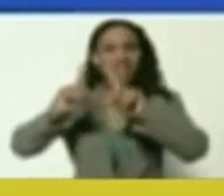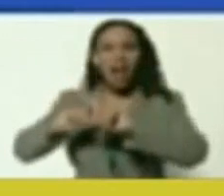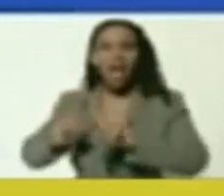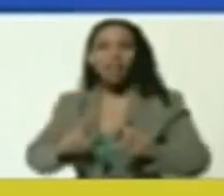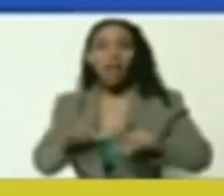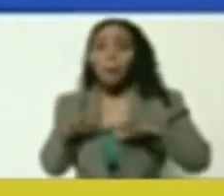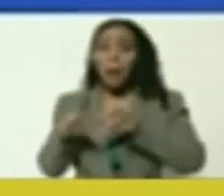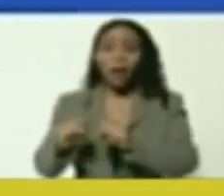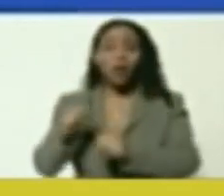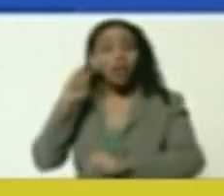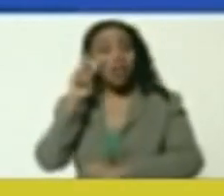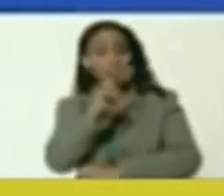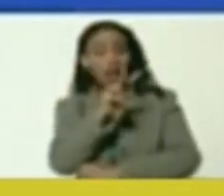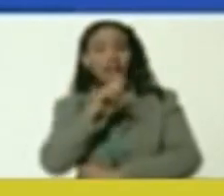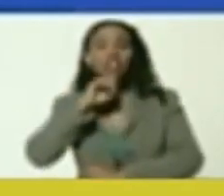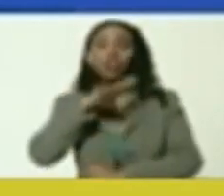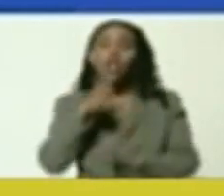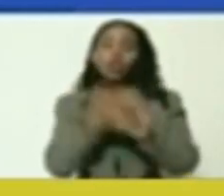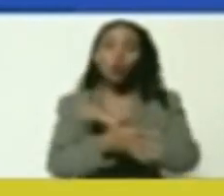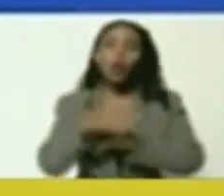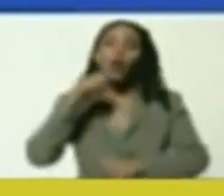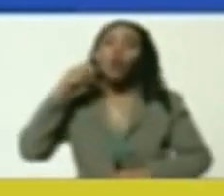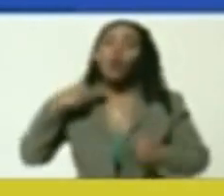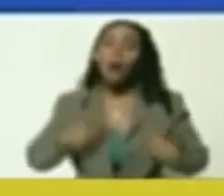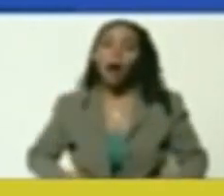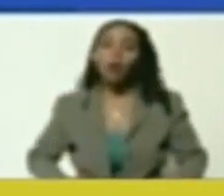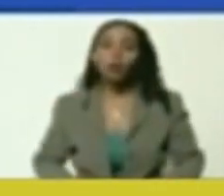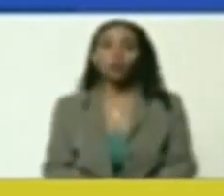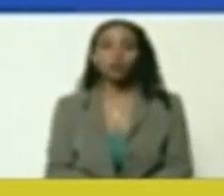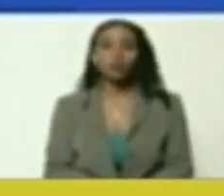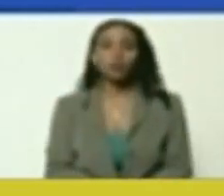of the different empires, you will see the history of humanity.